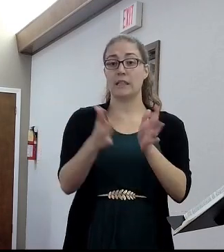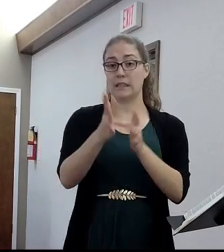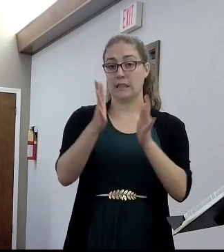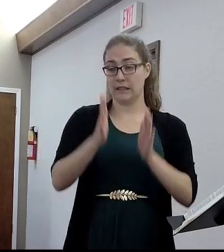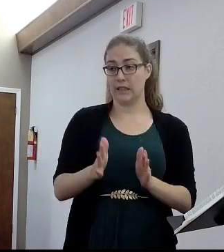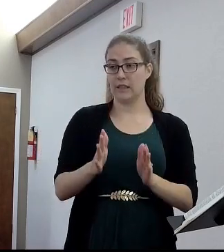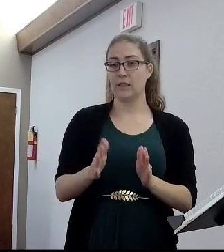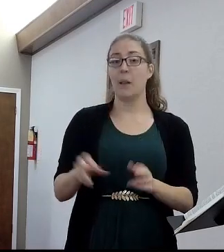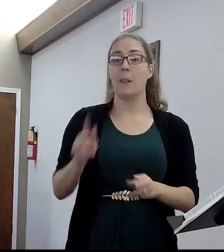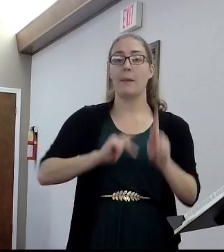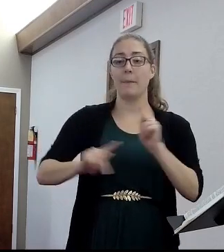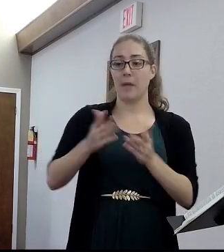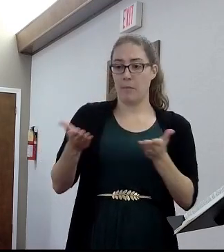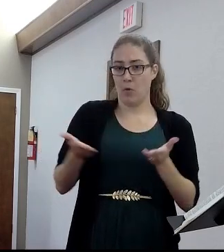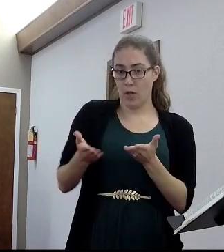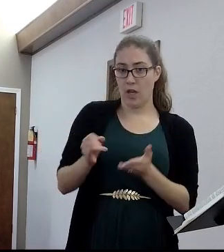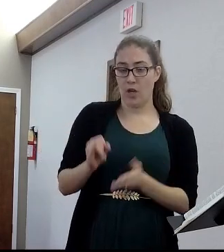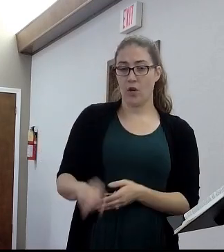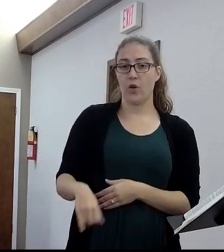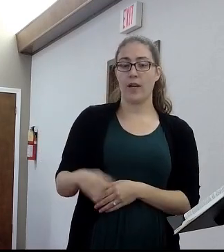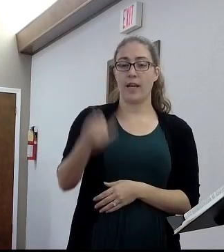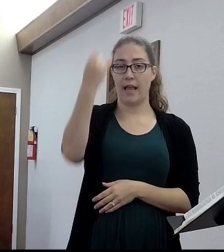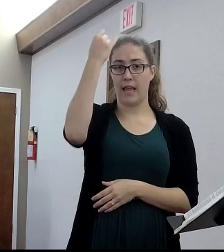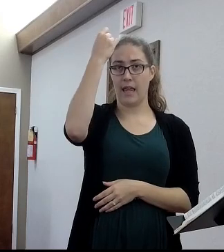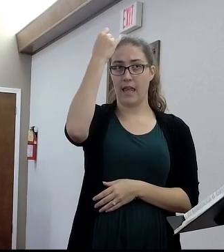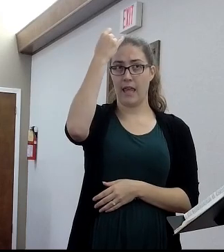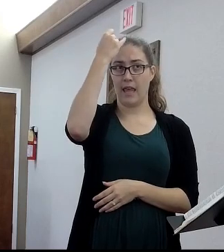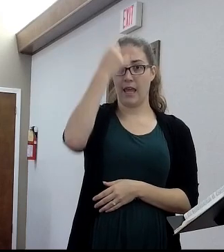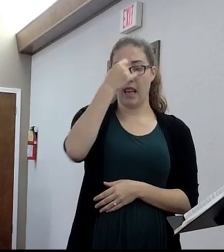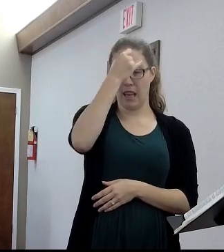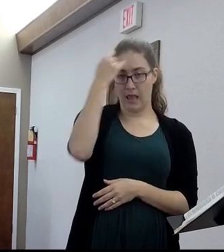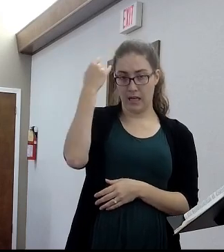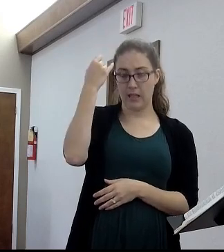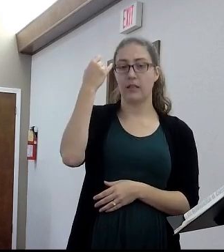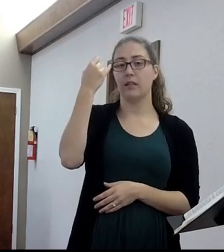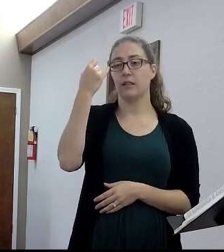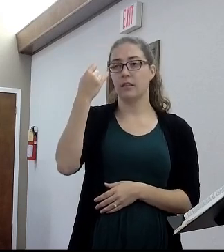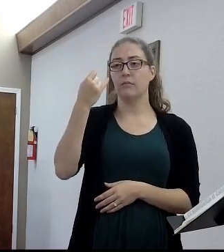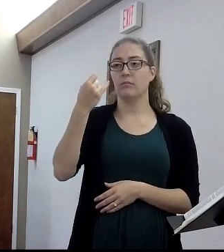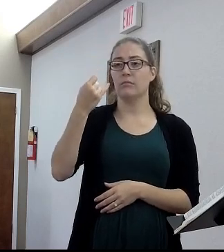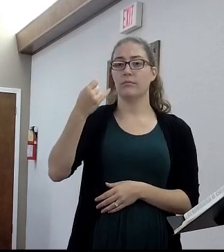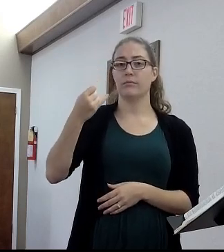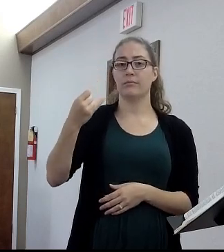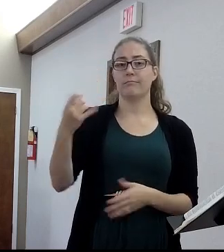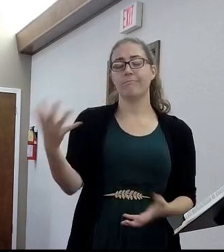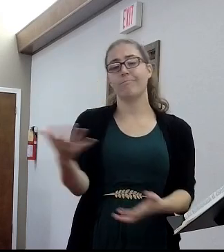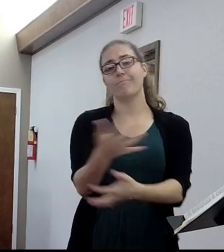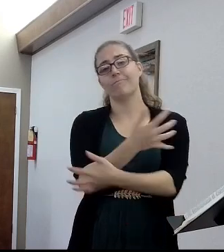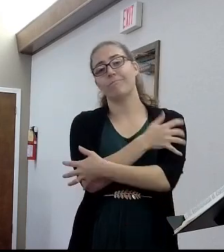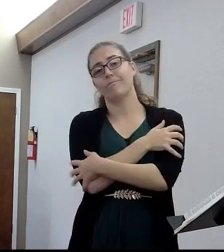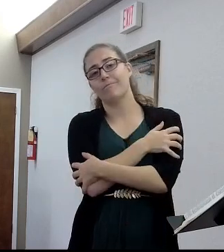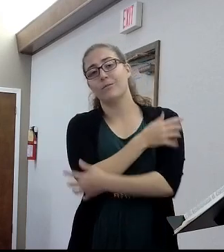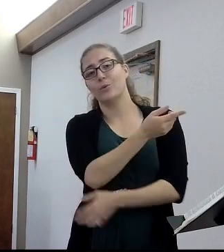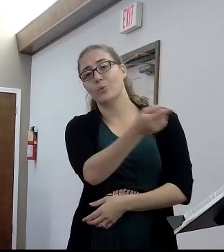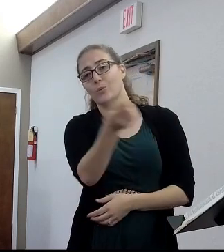people here at Italy salute you. Embrace. By the way, salute means embrace. It literally means hug.